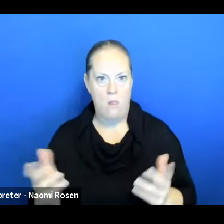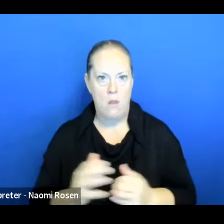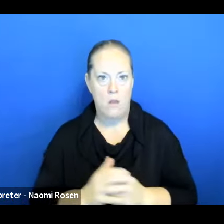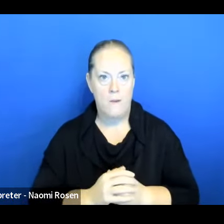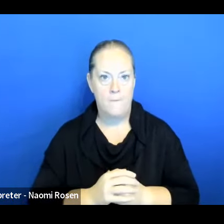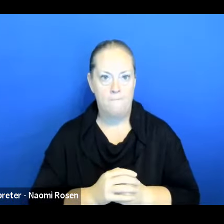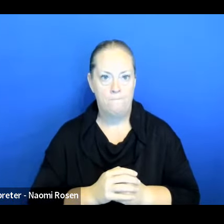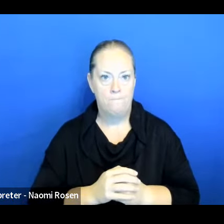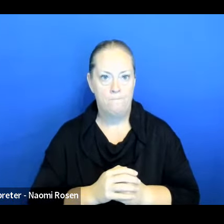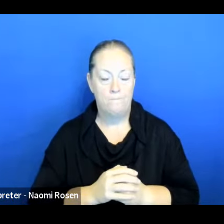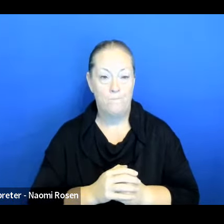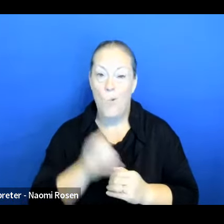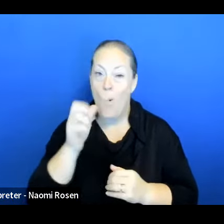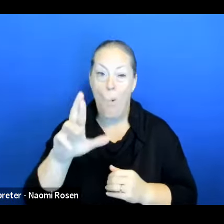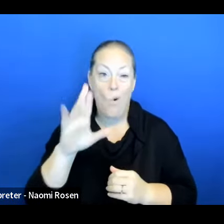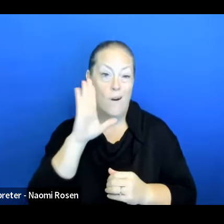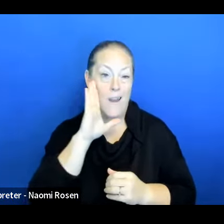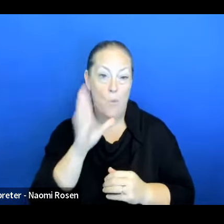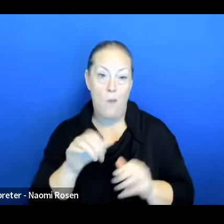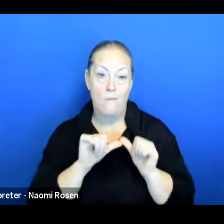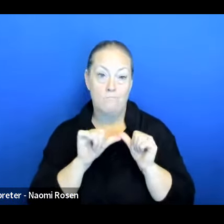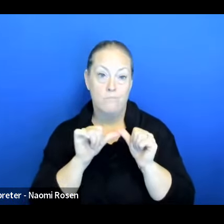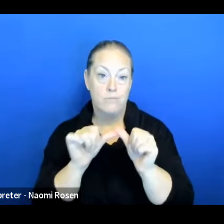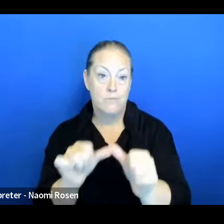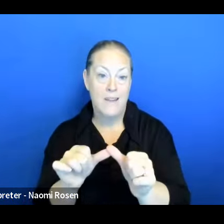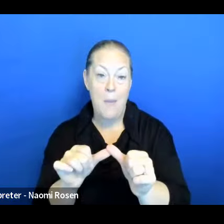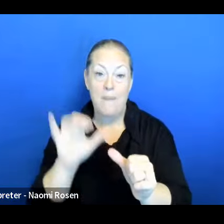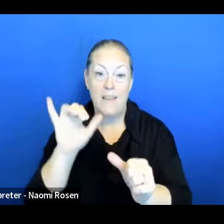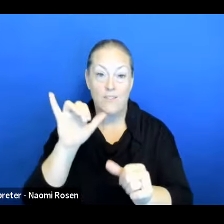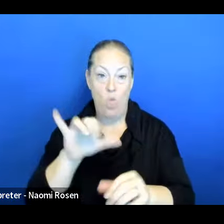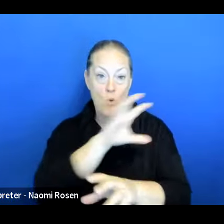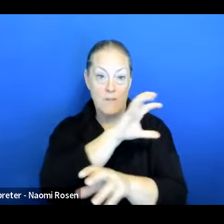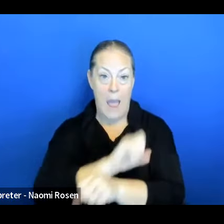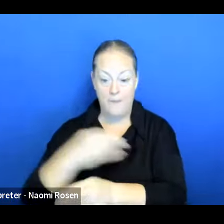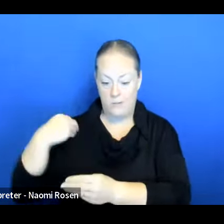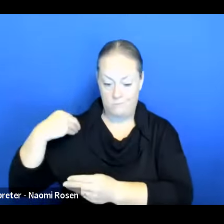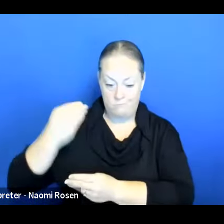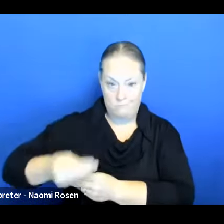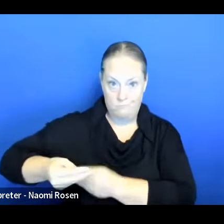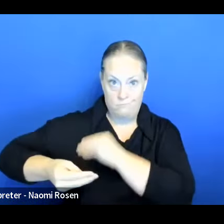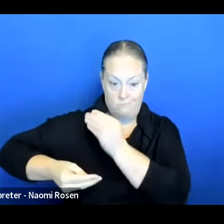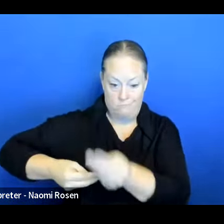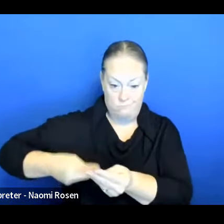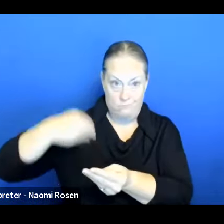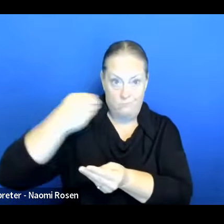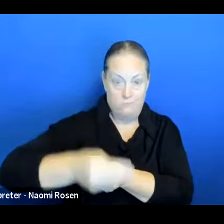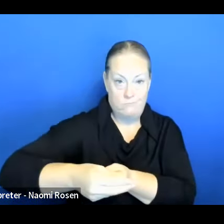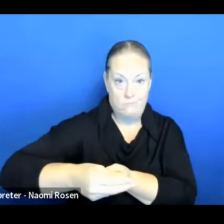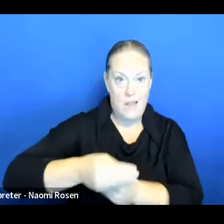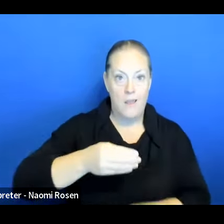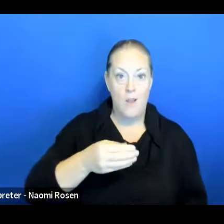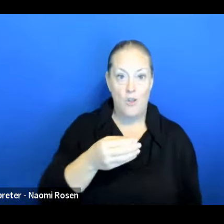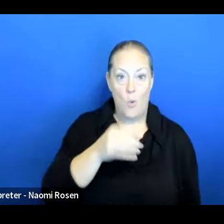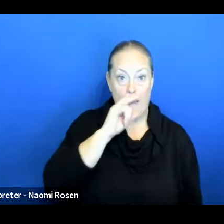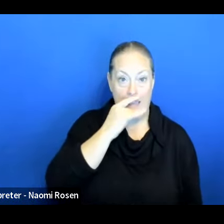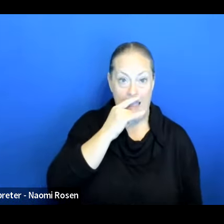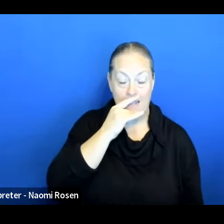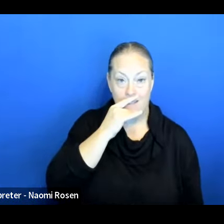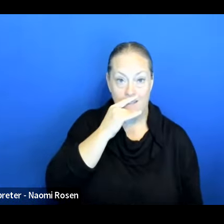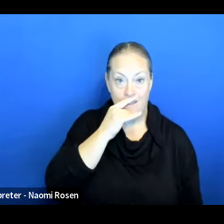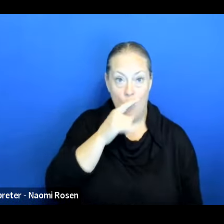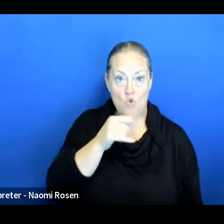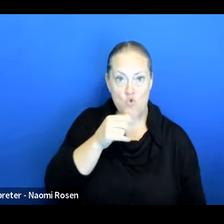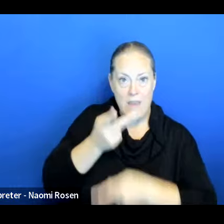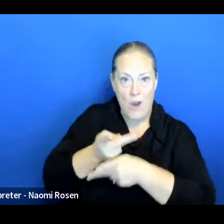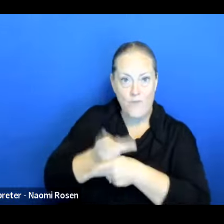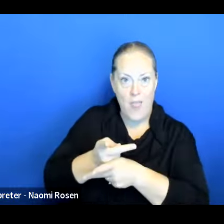otherwise it would stay the same because it's been passed on, you know, grandkids are being taken care of by the grandmother that Ali makes,